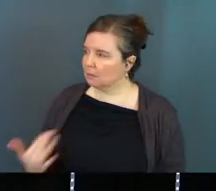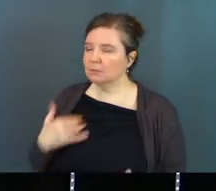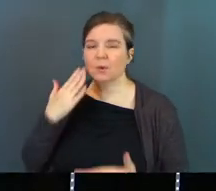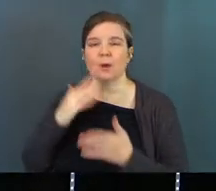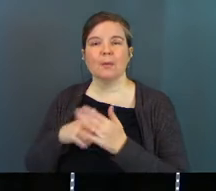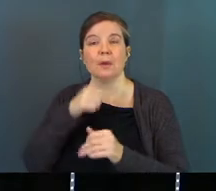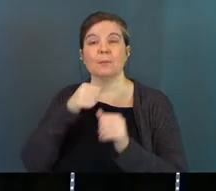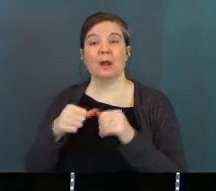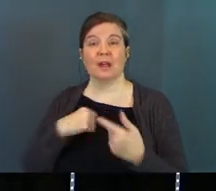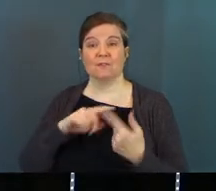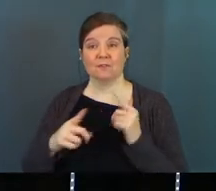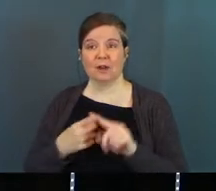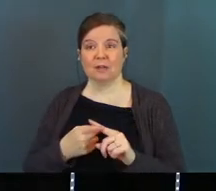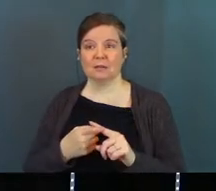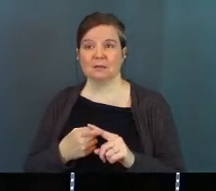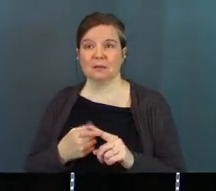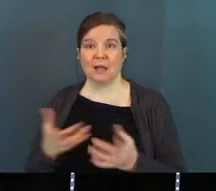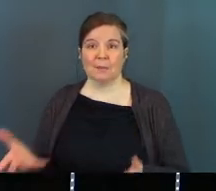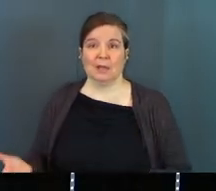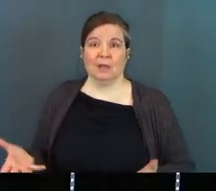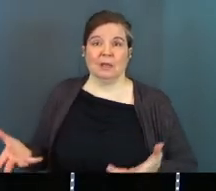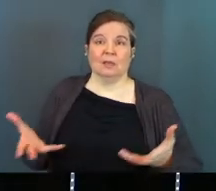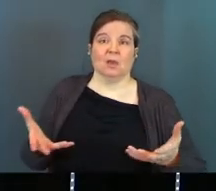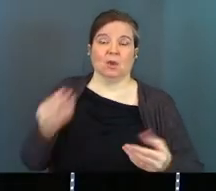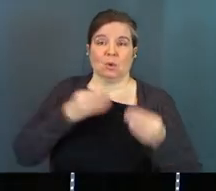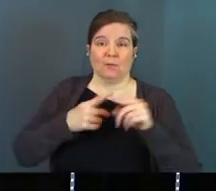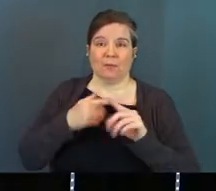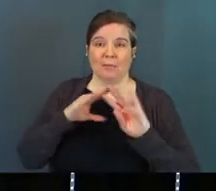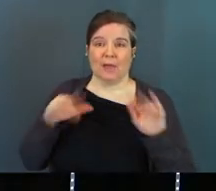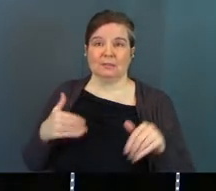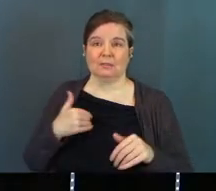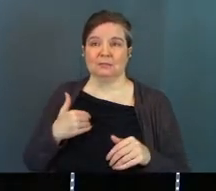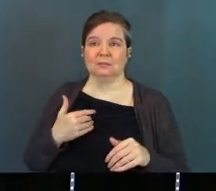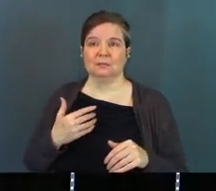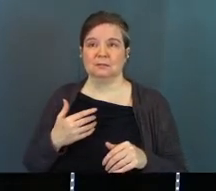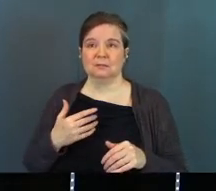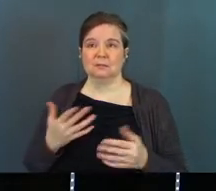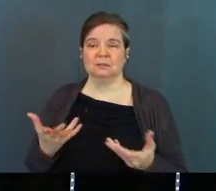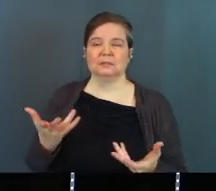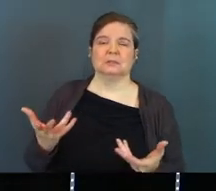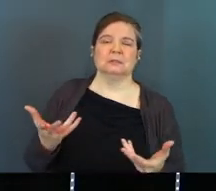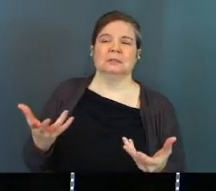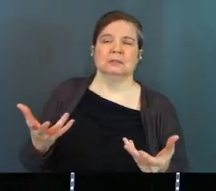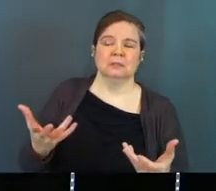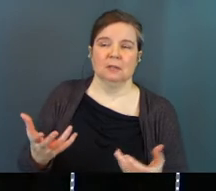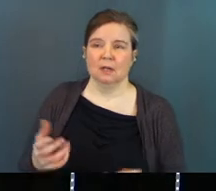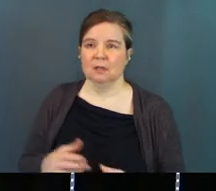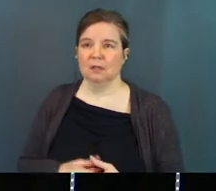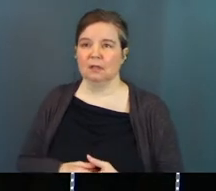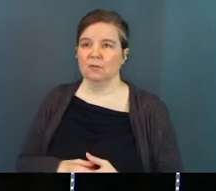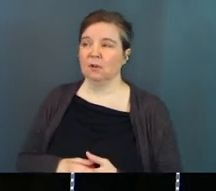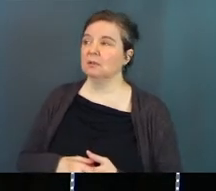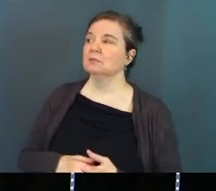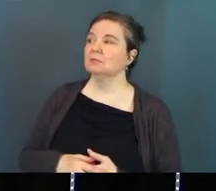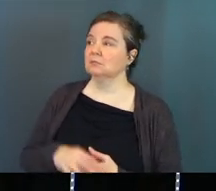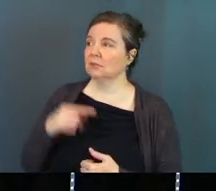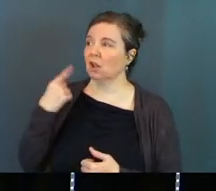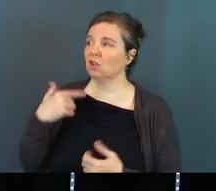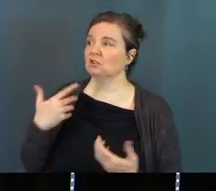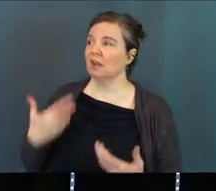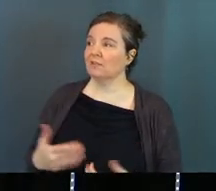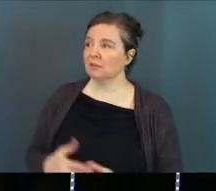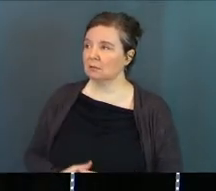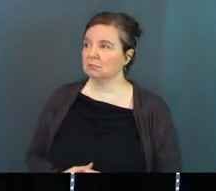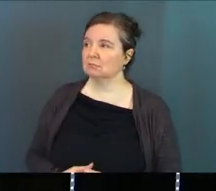Like, I remember I've had friends like, you know, I'm like carrying in groceries from the house and they're at the house. It's like, oh, carrying in. They're like, looks heavy.